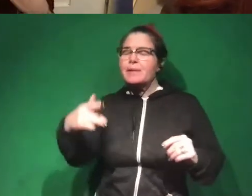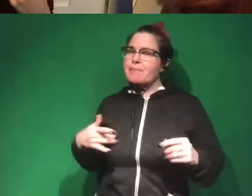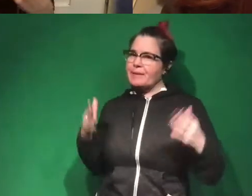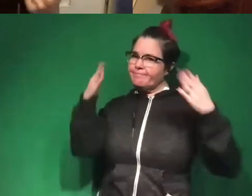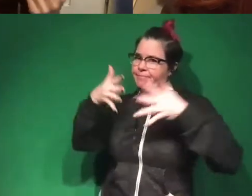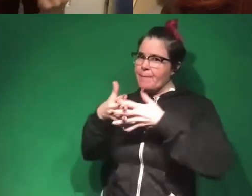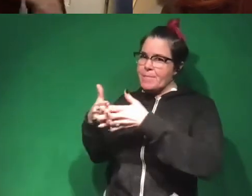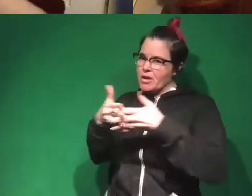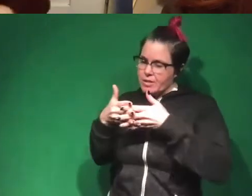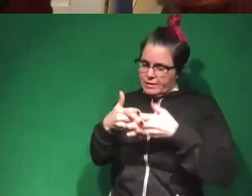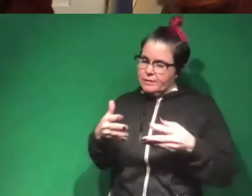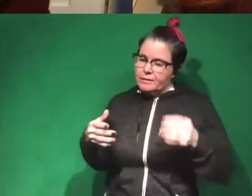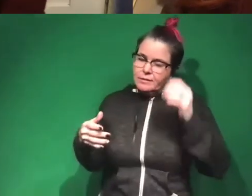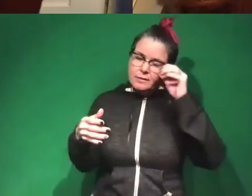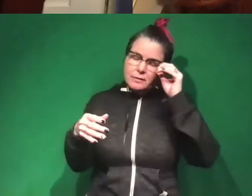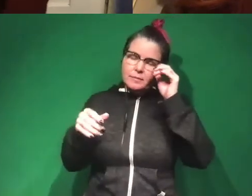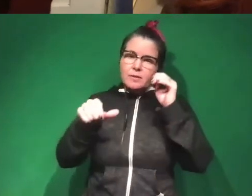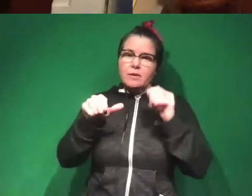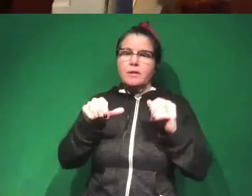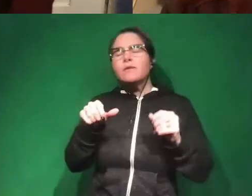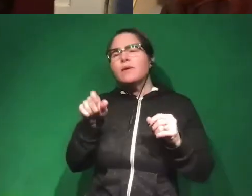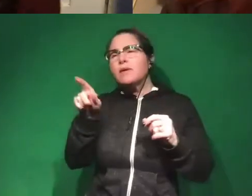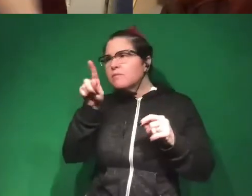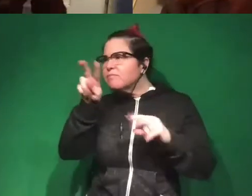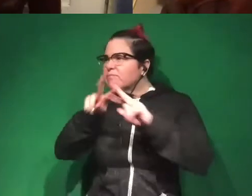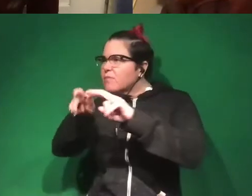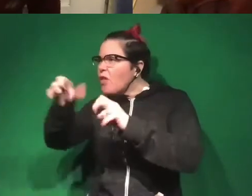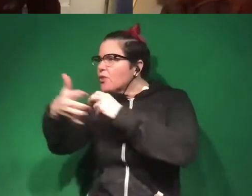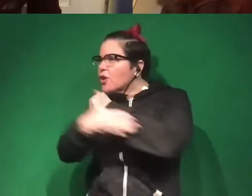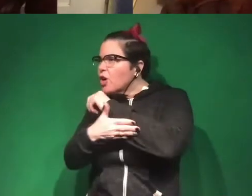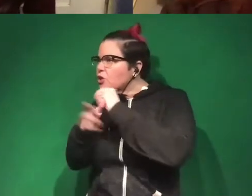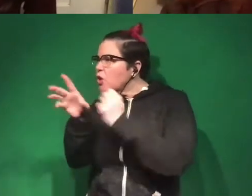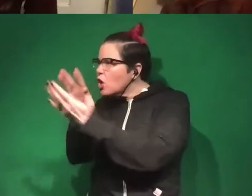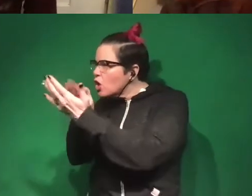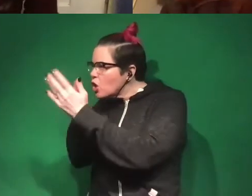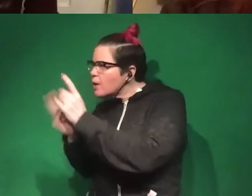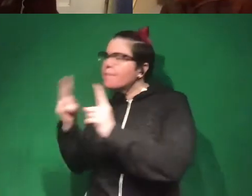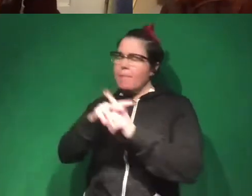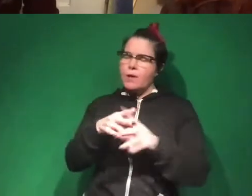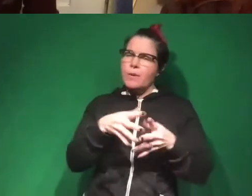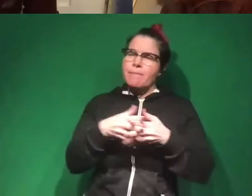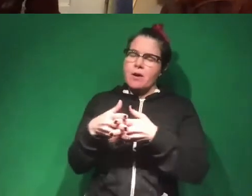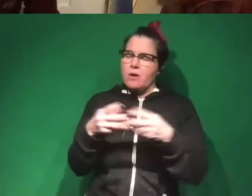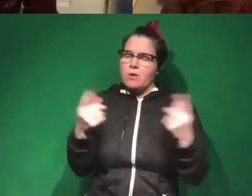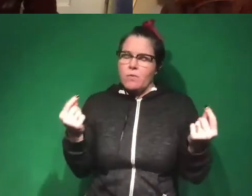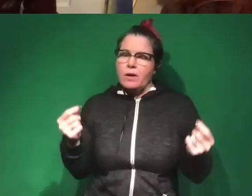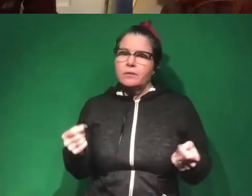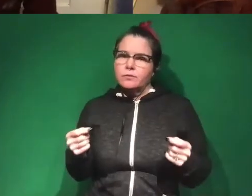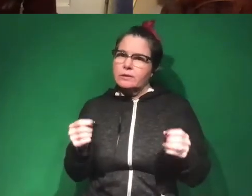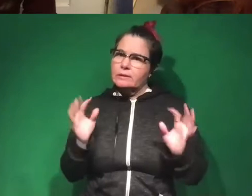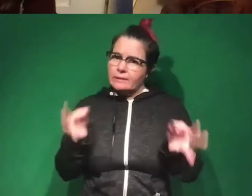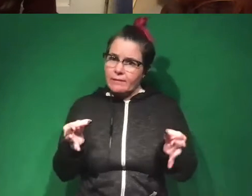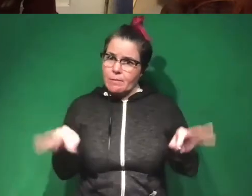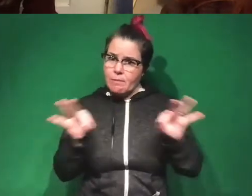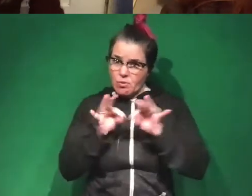least in American political science. Take other countries and say, well, what can we learn from them and apply that to the United States? So it definitely has a lot of relevance to all